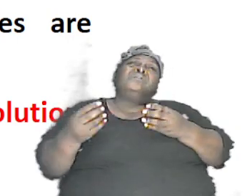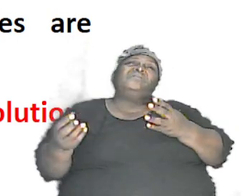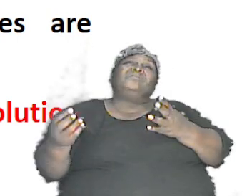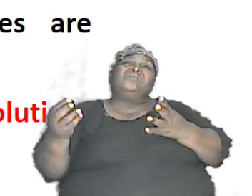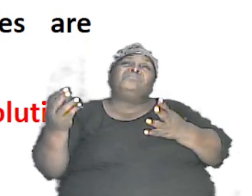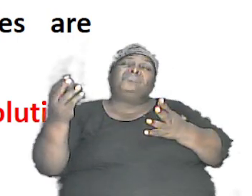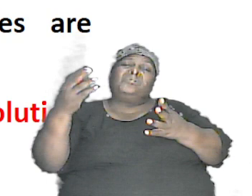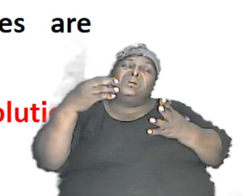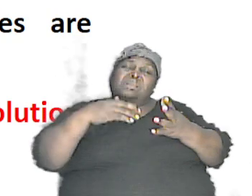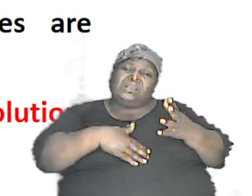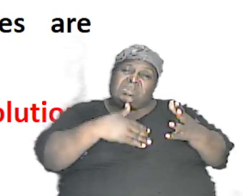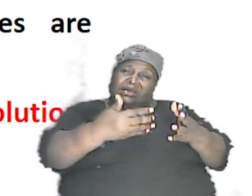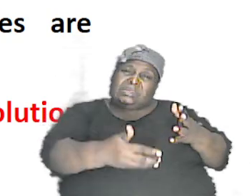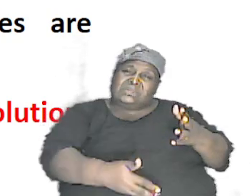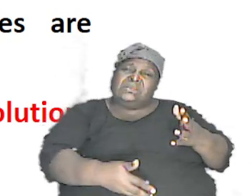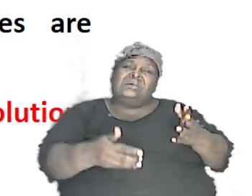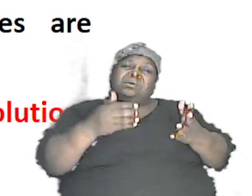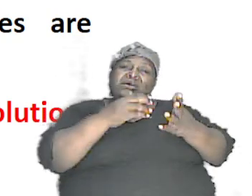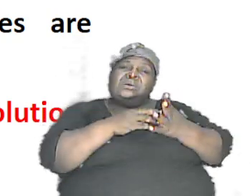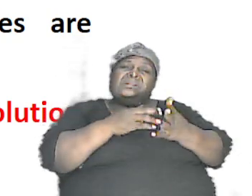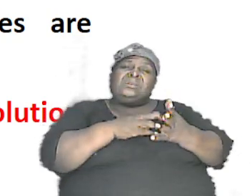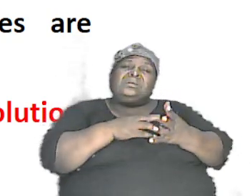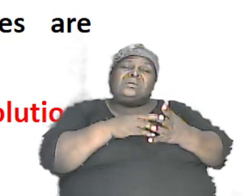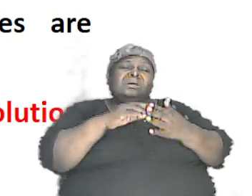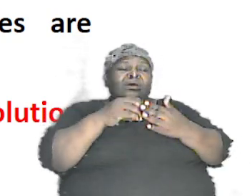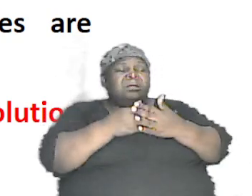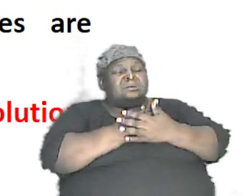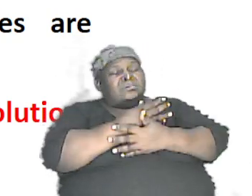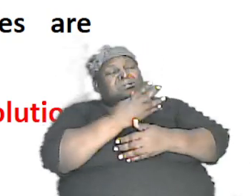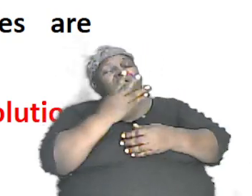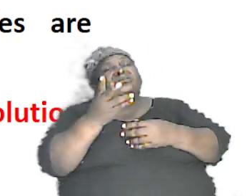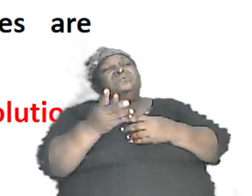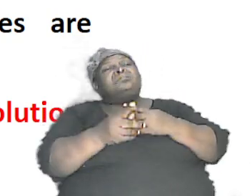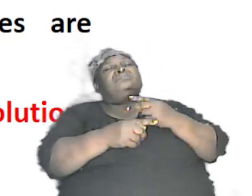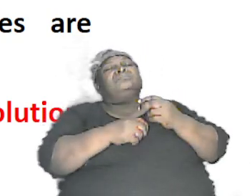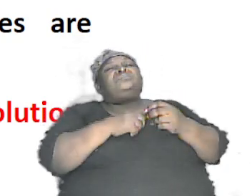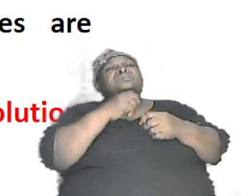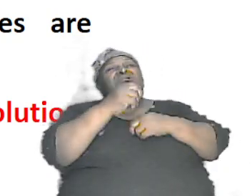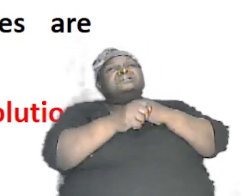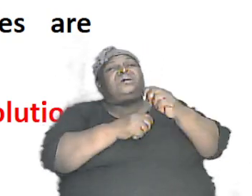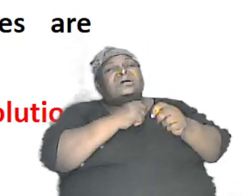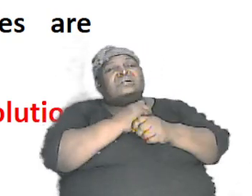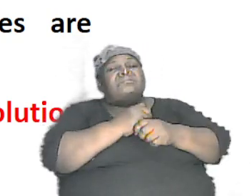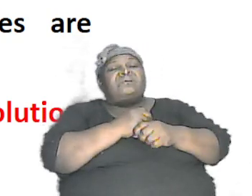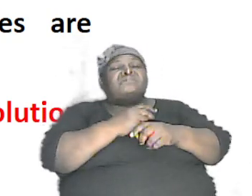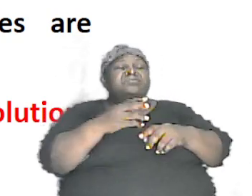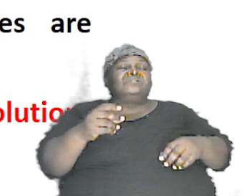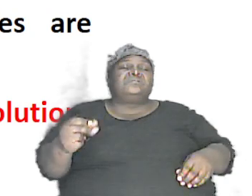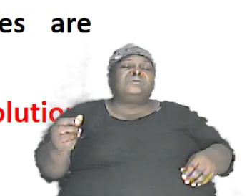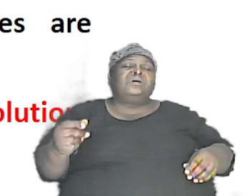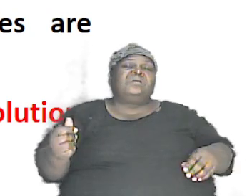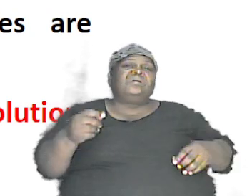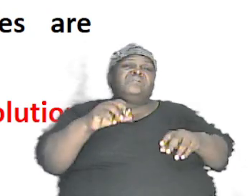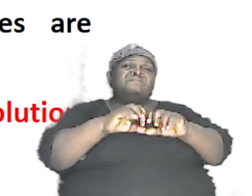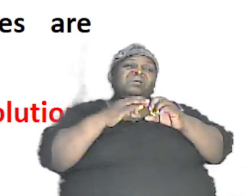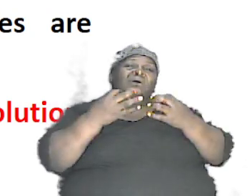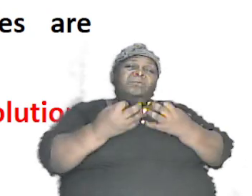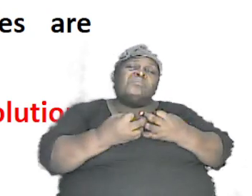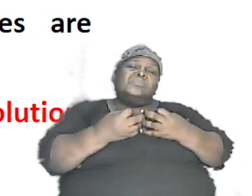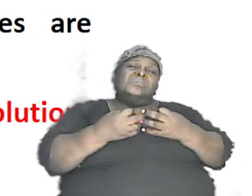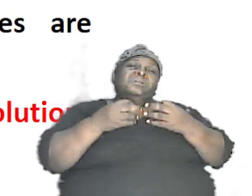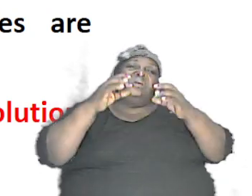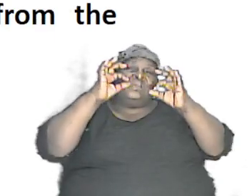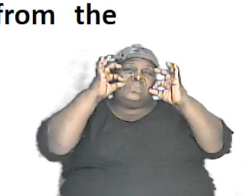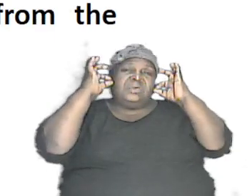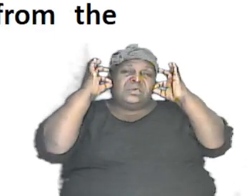coming into being so it is important so the dark kind you have the kind you have and it is important that